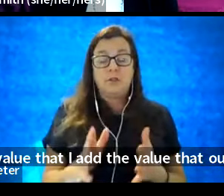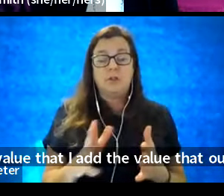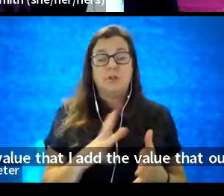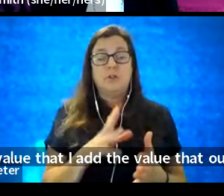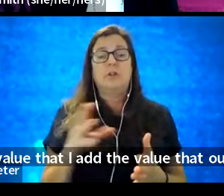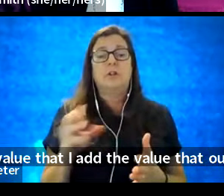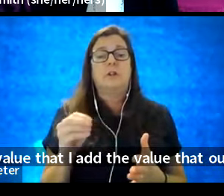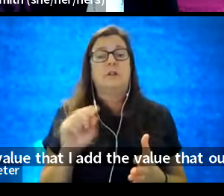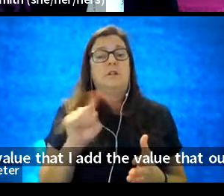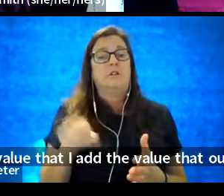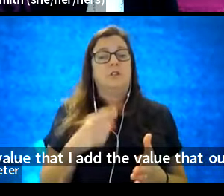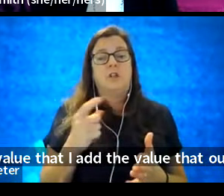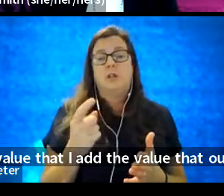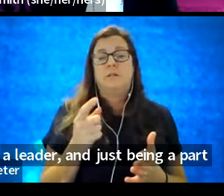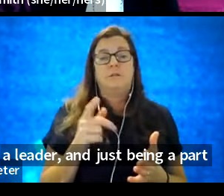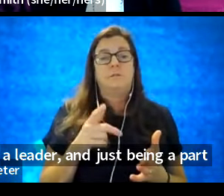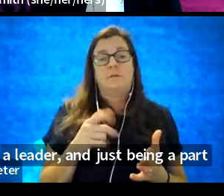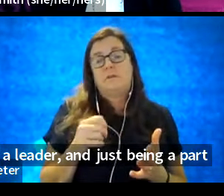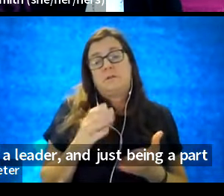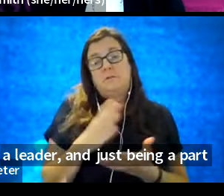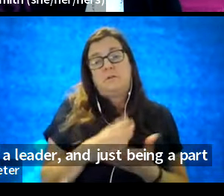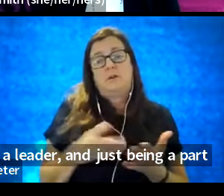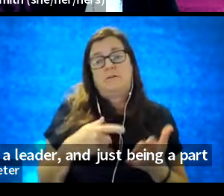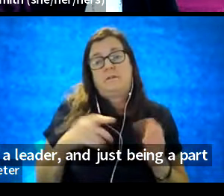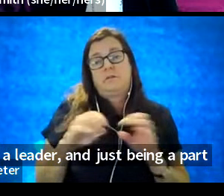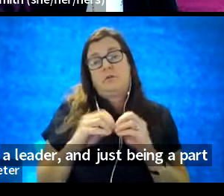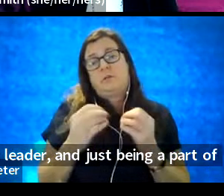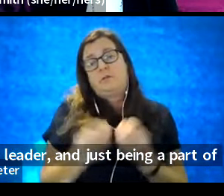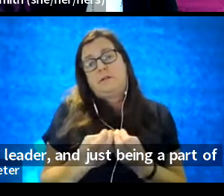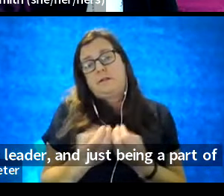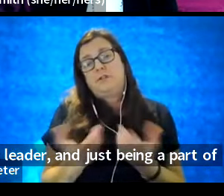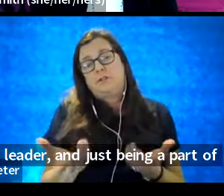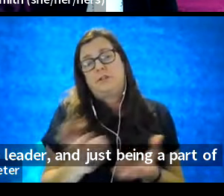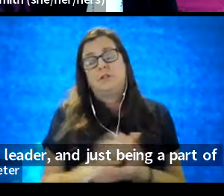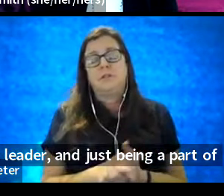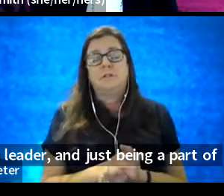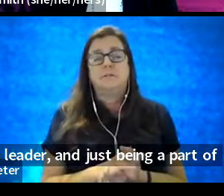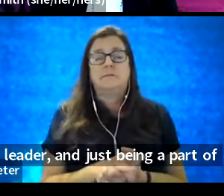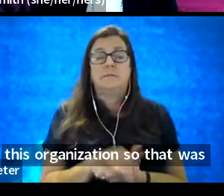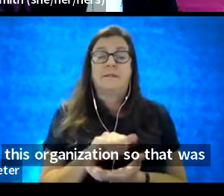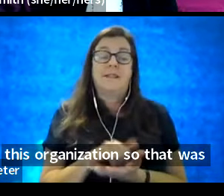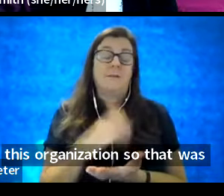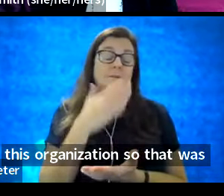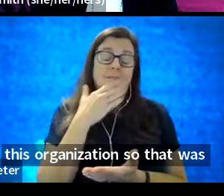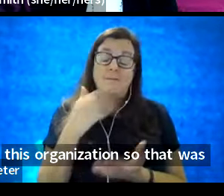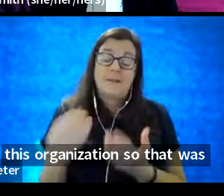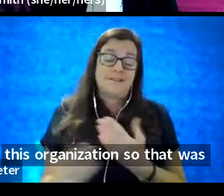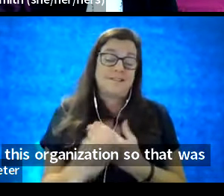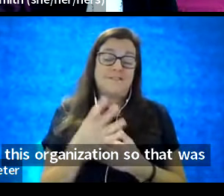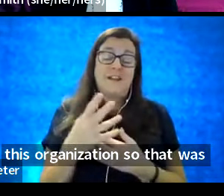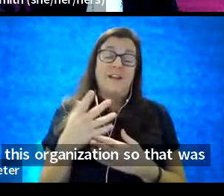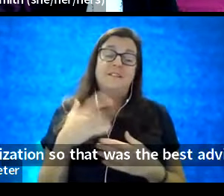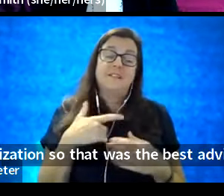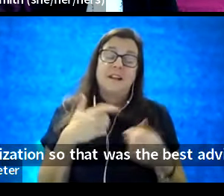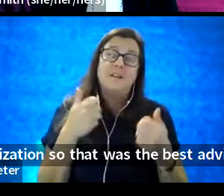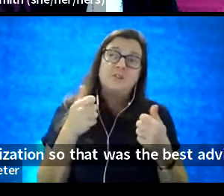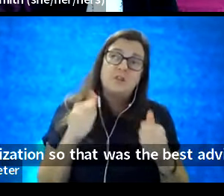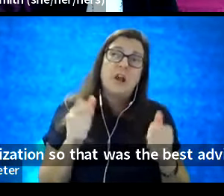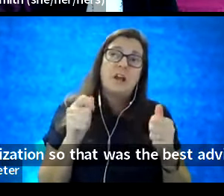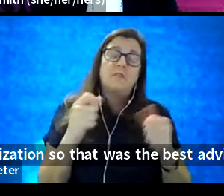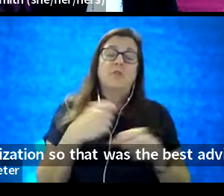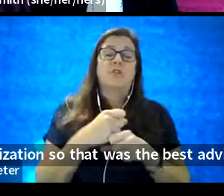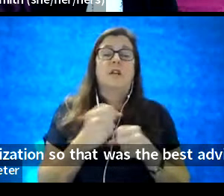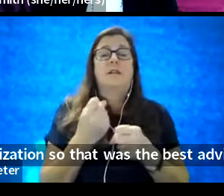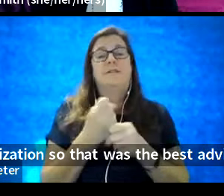just being a part of this organization. So, that was the best advice, and I strive to create a safe